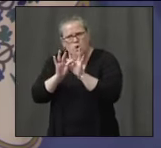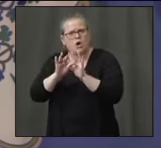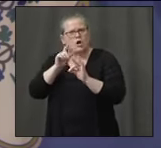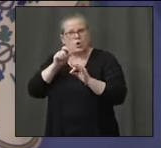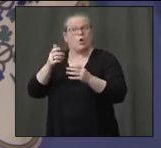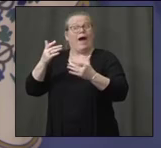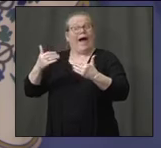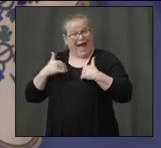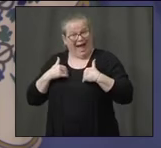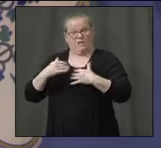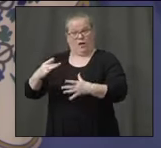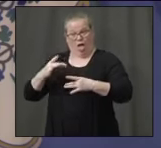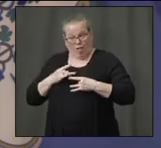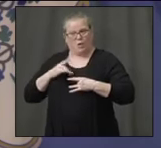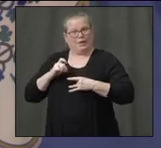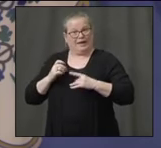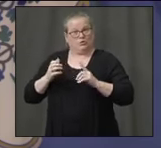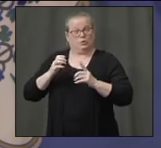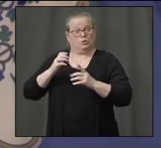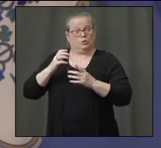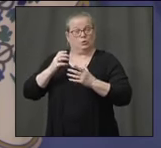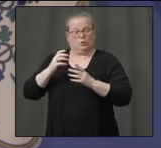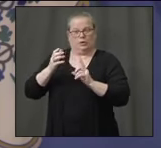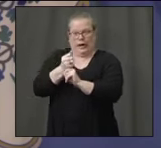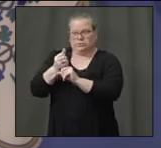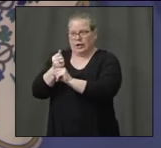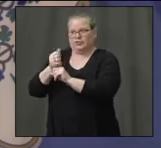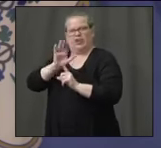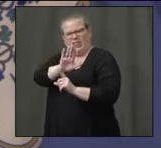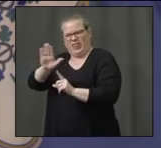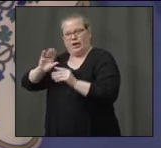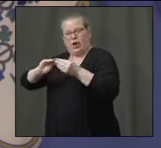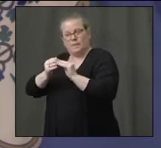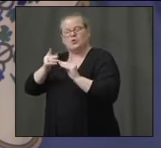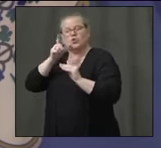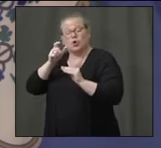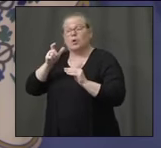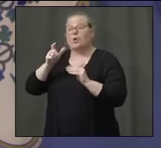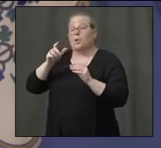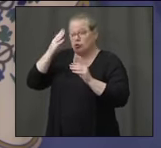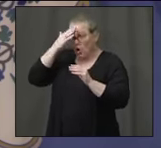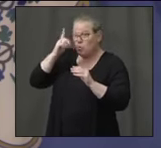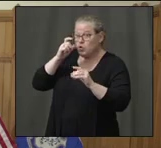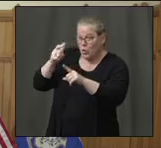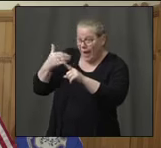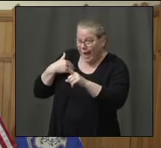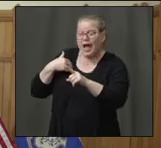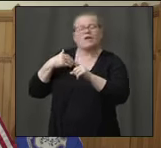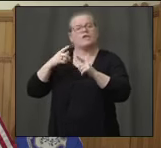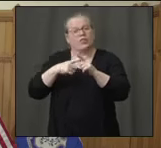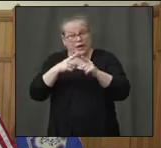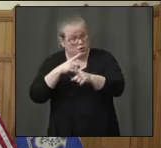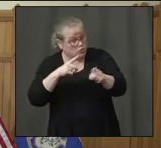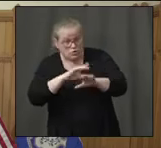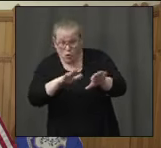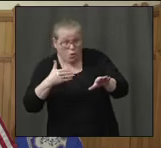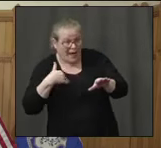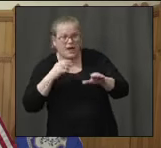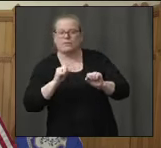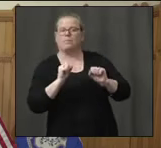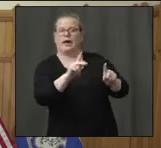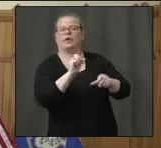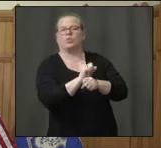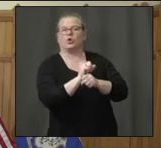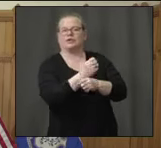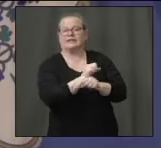to get back to work safely. And right now, Jeff, you're doing, what, a few hundred tests a day? And this will ramp us up to